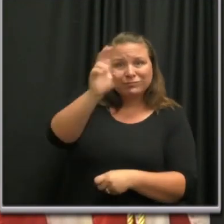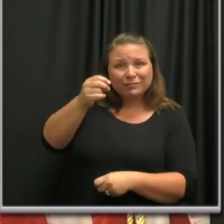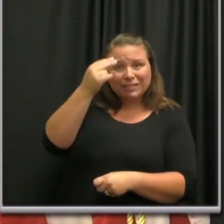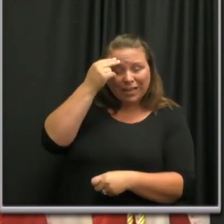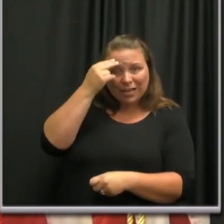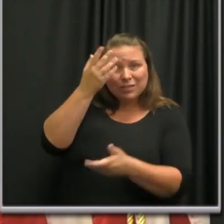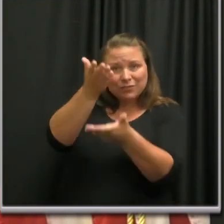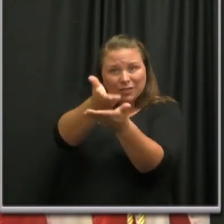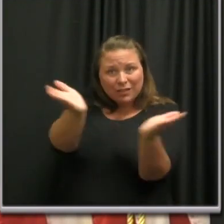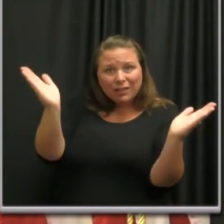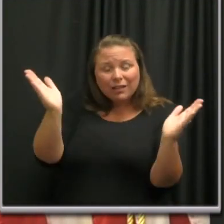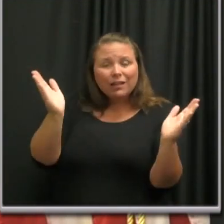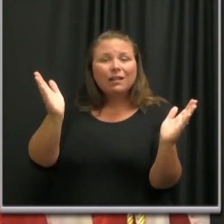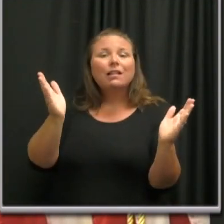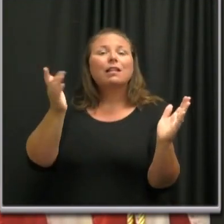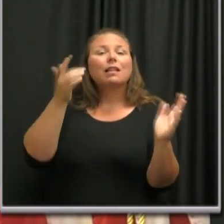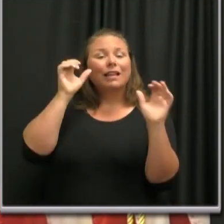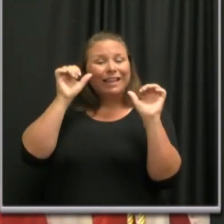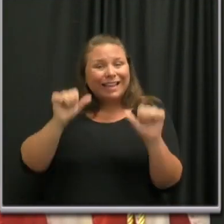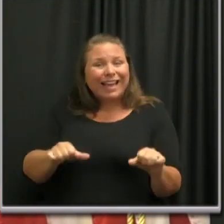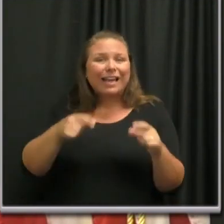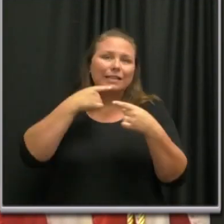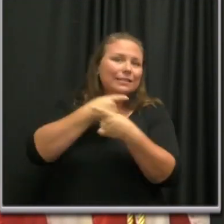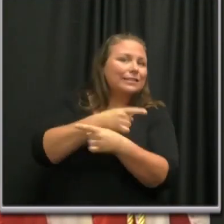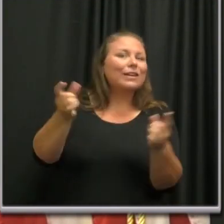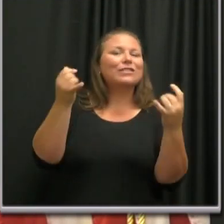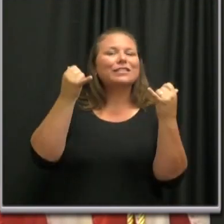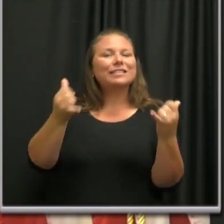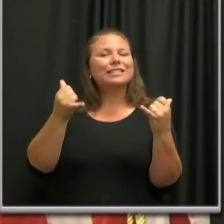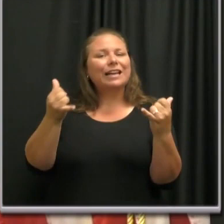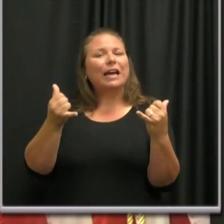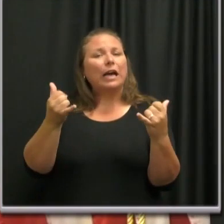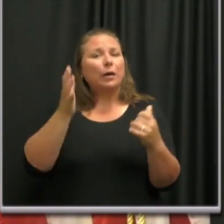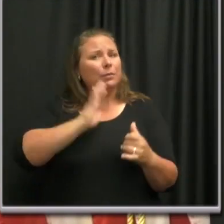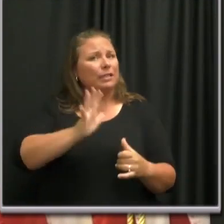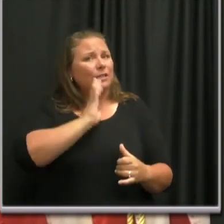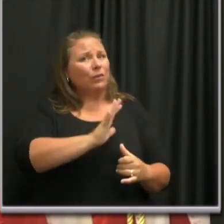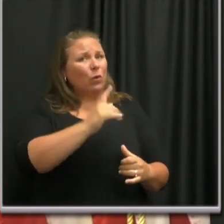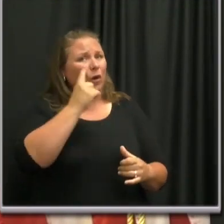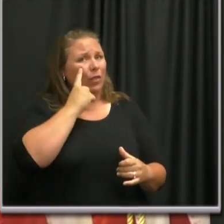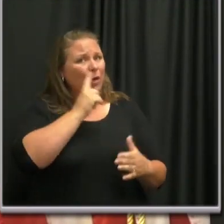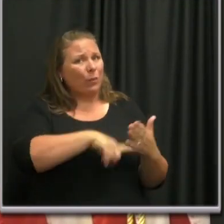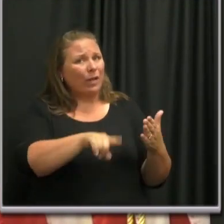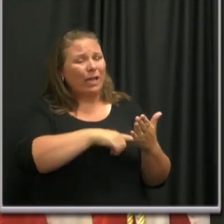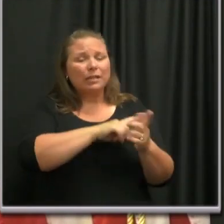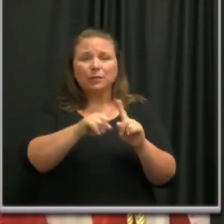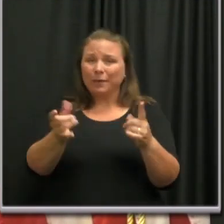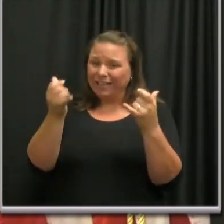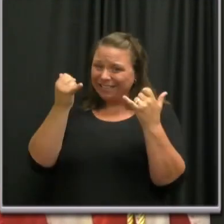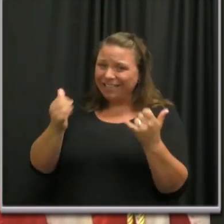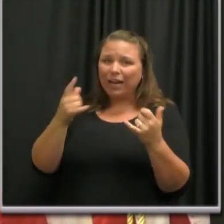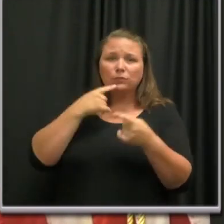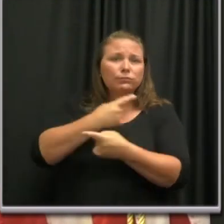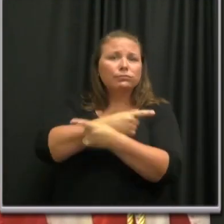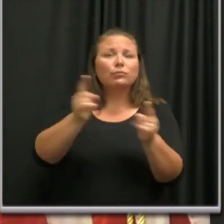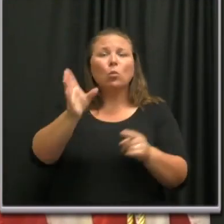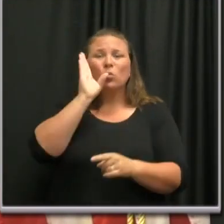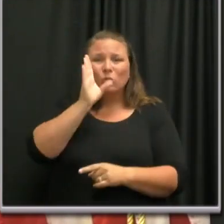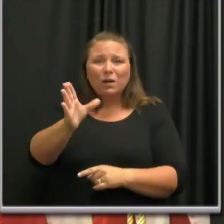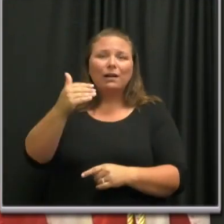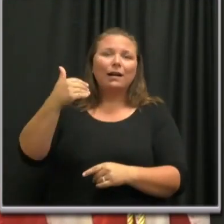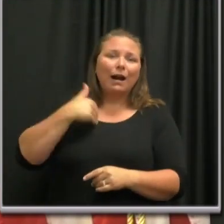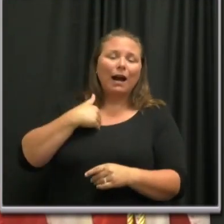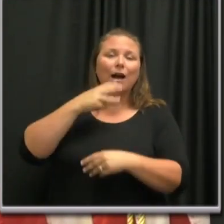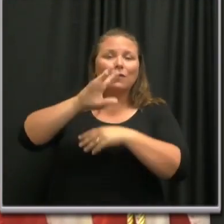mayor indicated earlier, we can make an announcement today that we were not sure that we would be able to make. And that is simply that we are about to have in Nashville, the